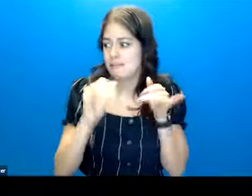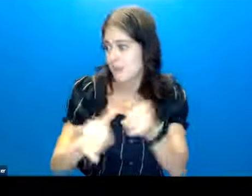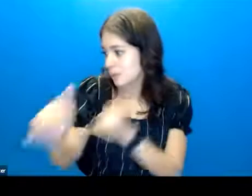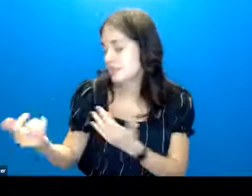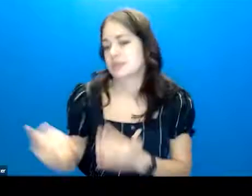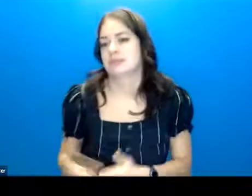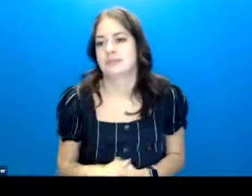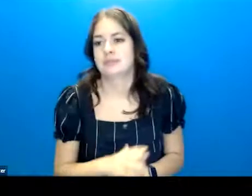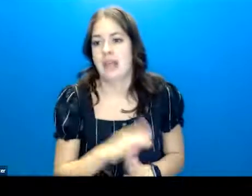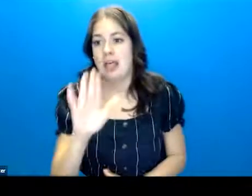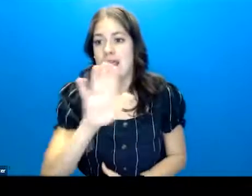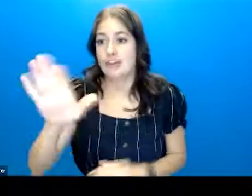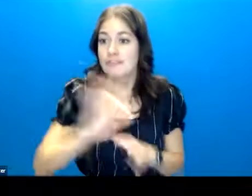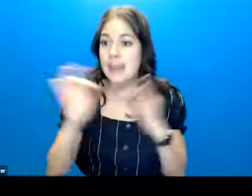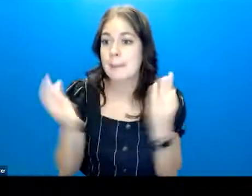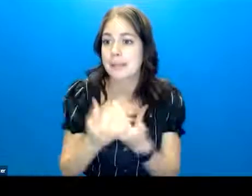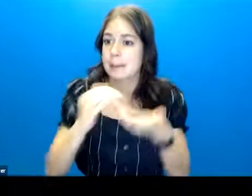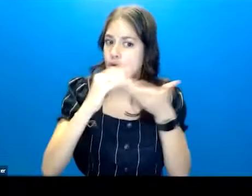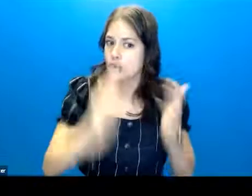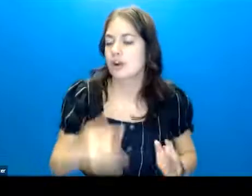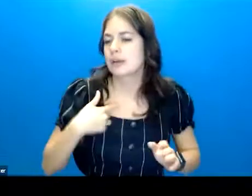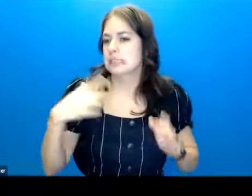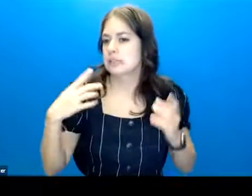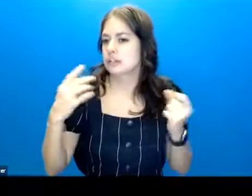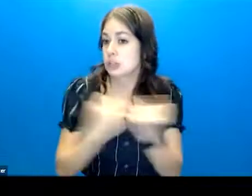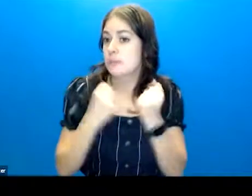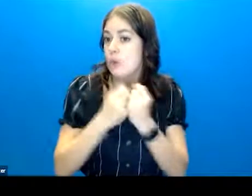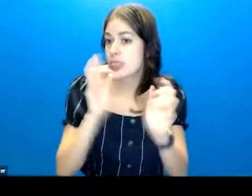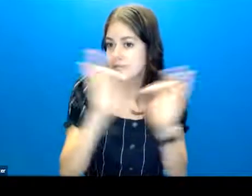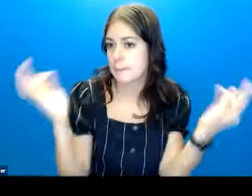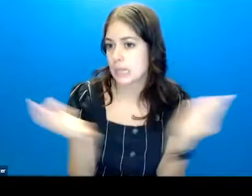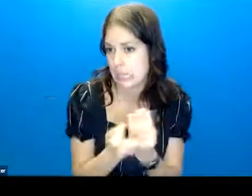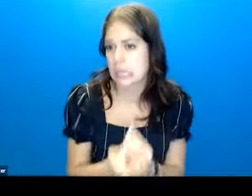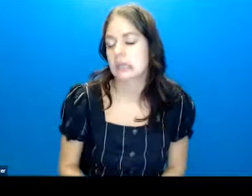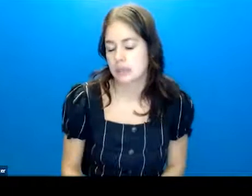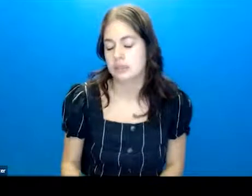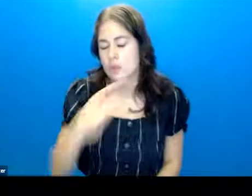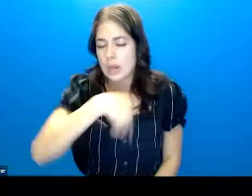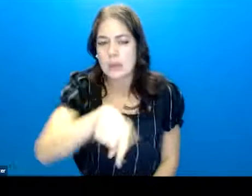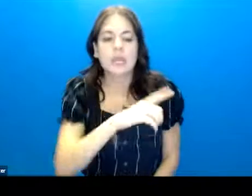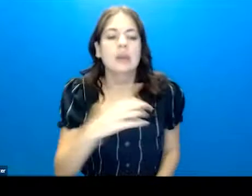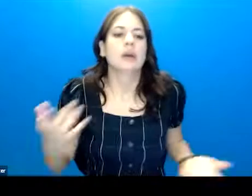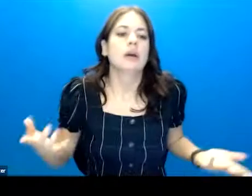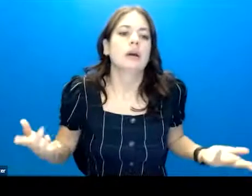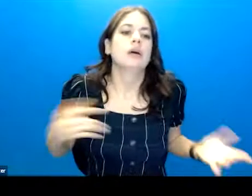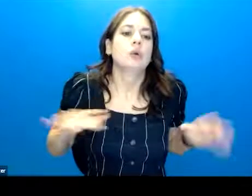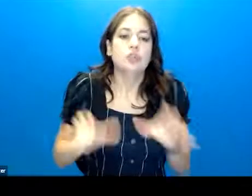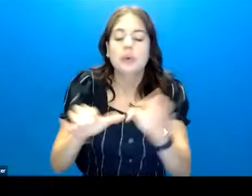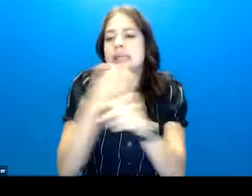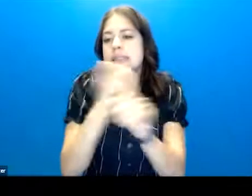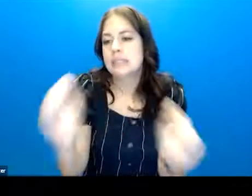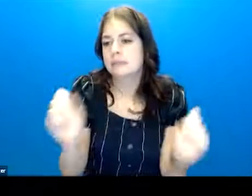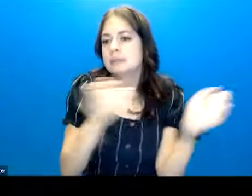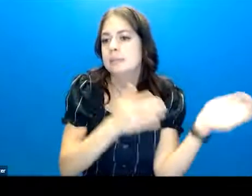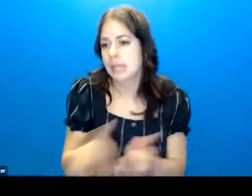The family partner is there to amplify the voice of the family. So when we're, um, doing a safety